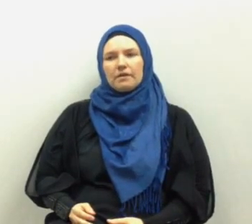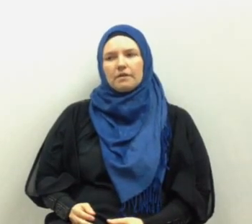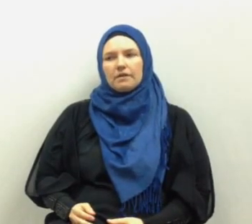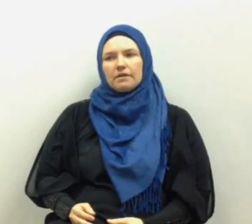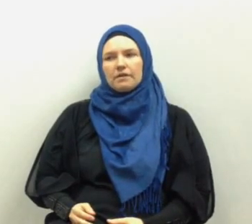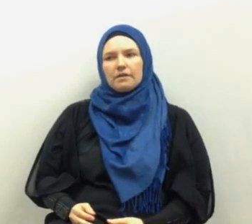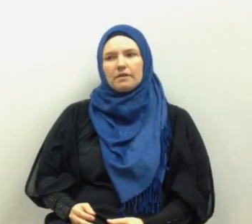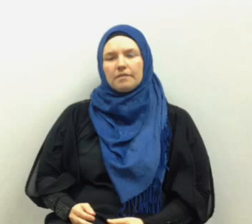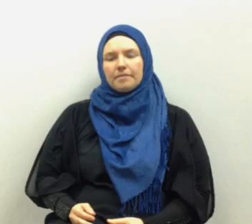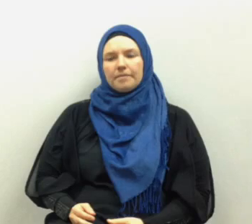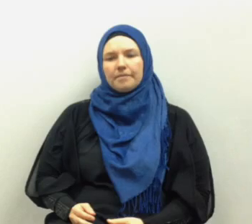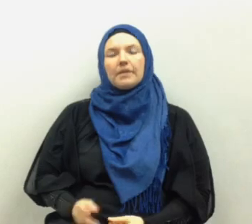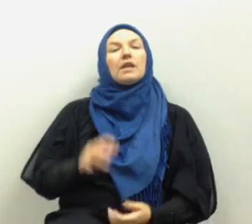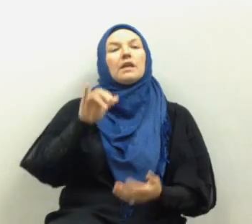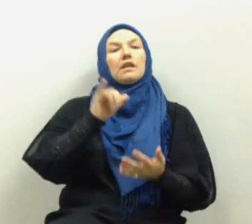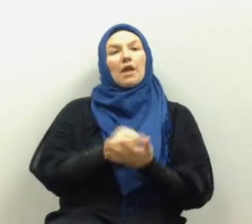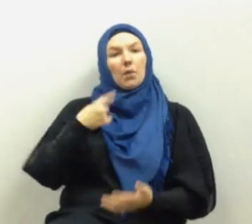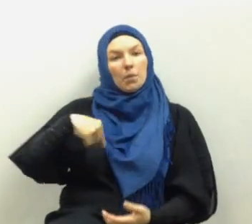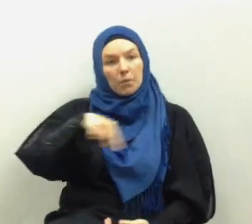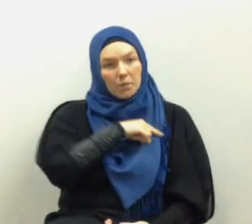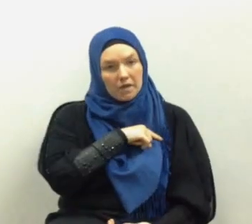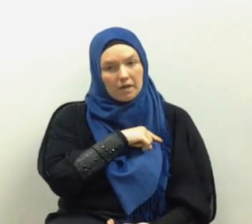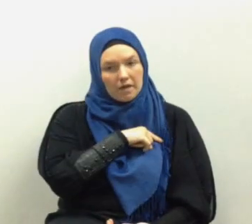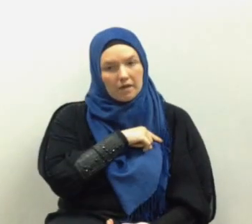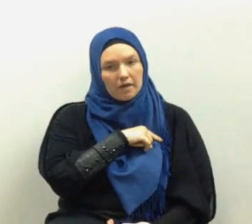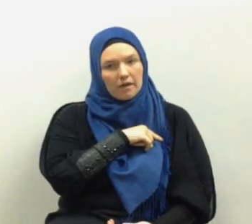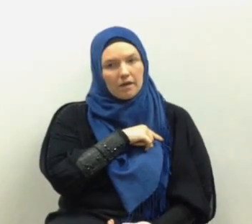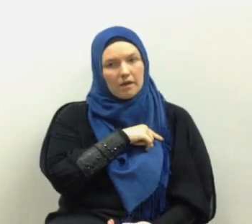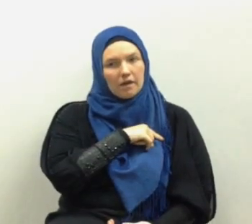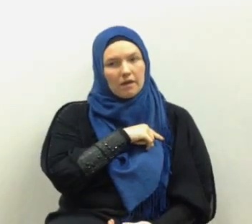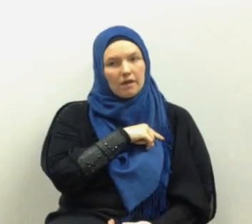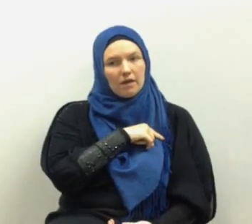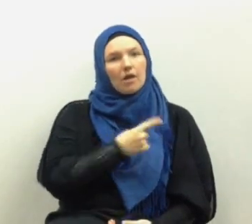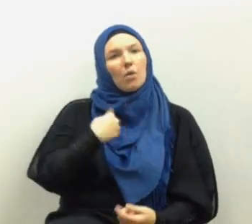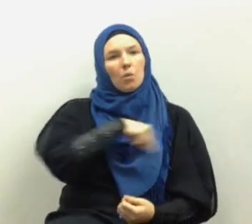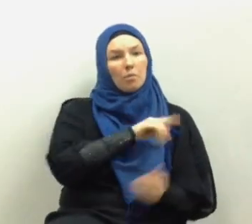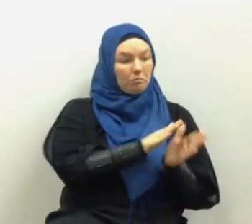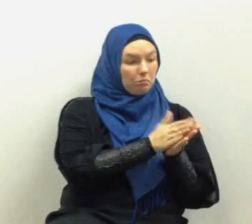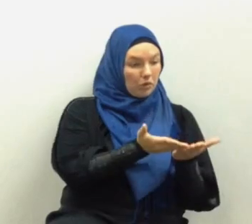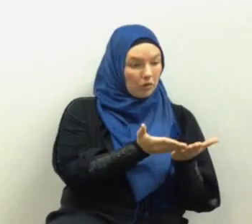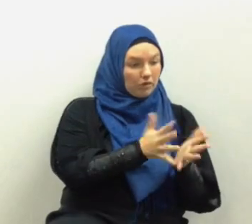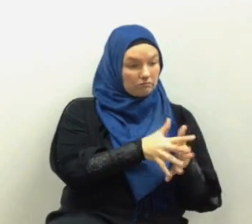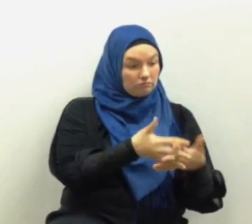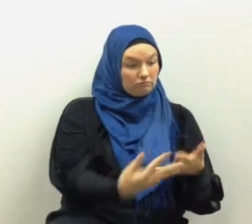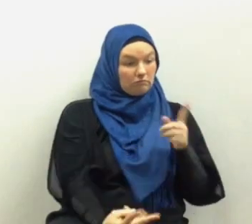that statement assumes that we are applying the book